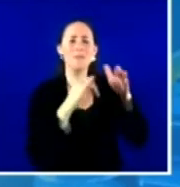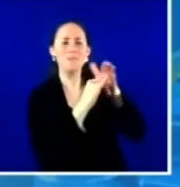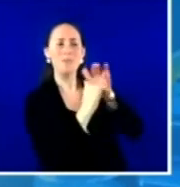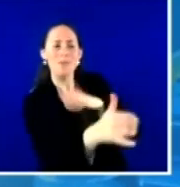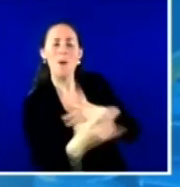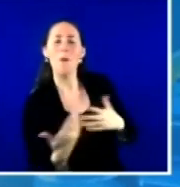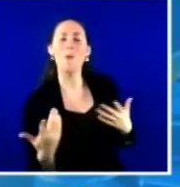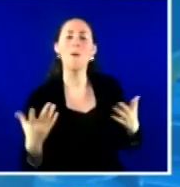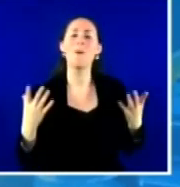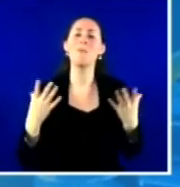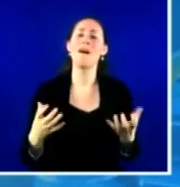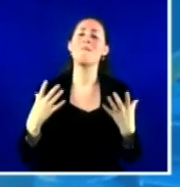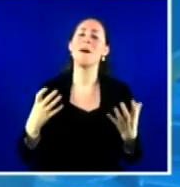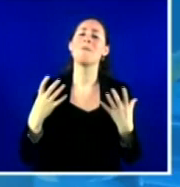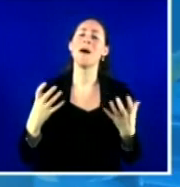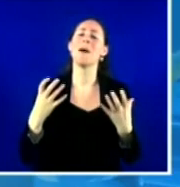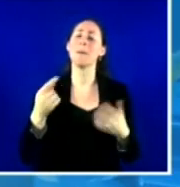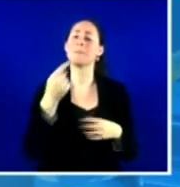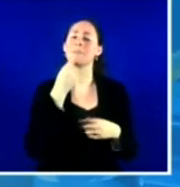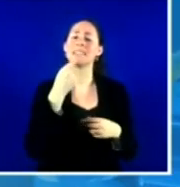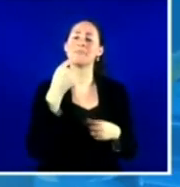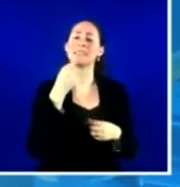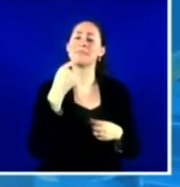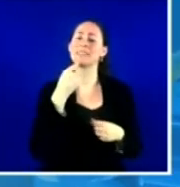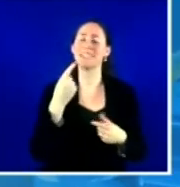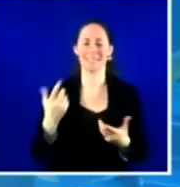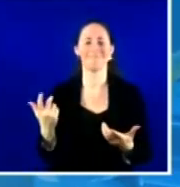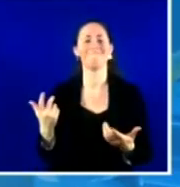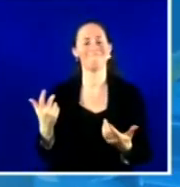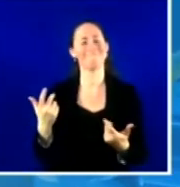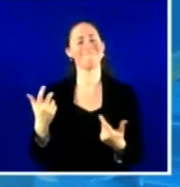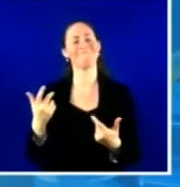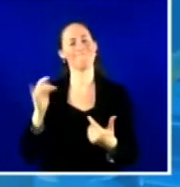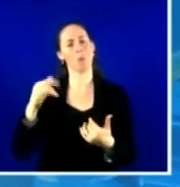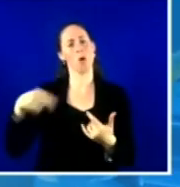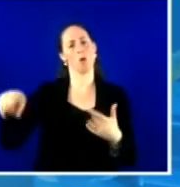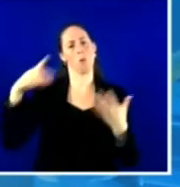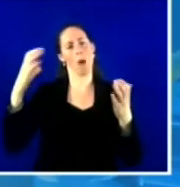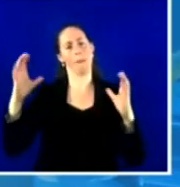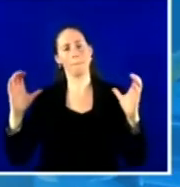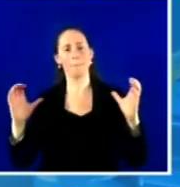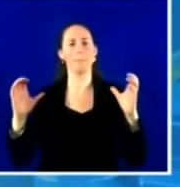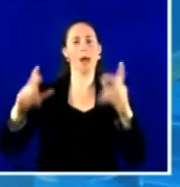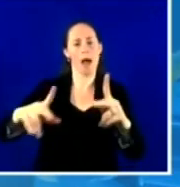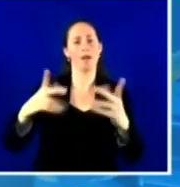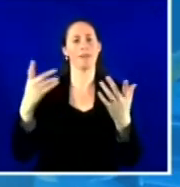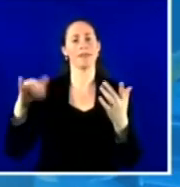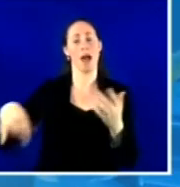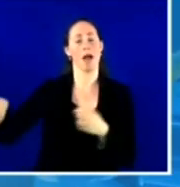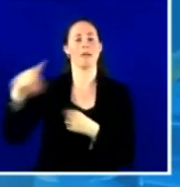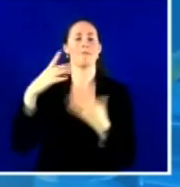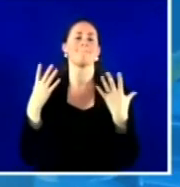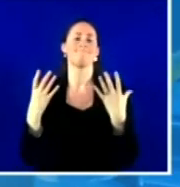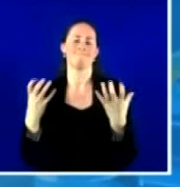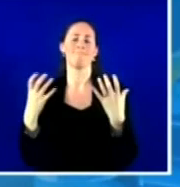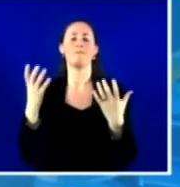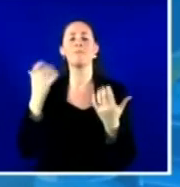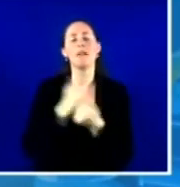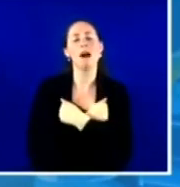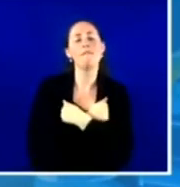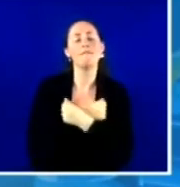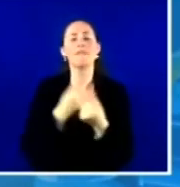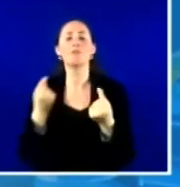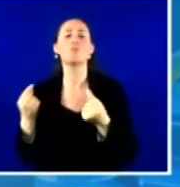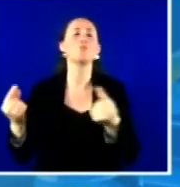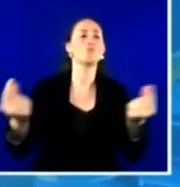it is really about getting back to, to the things that they love to do and that they want to do, um, with, worry and without